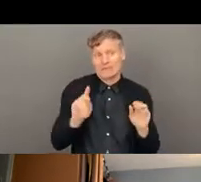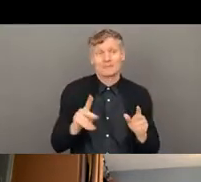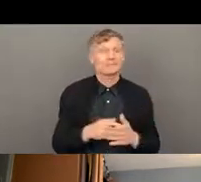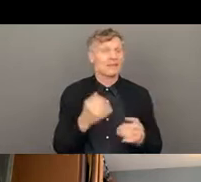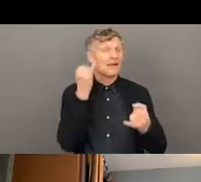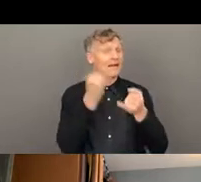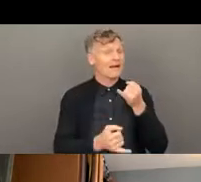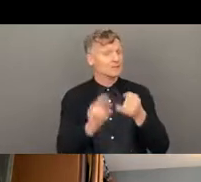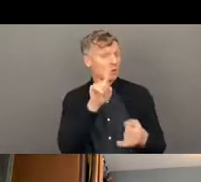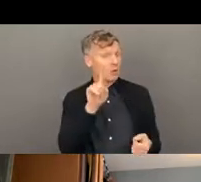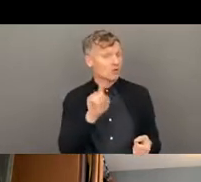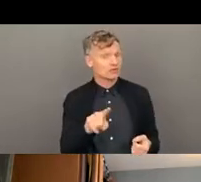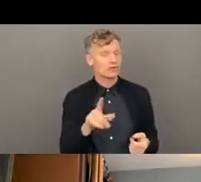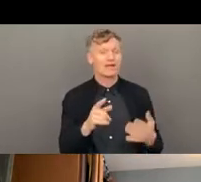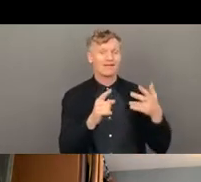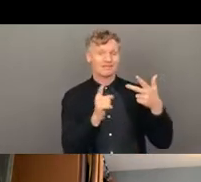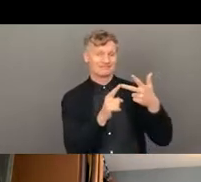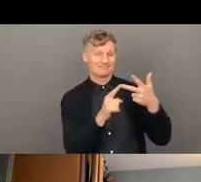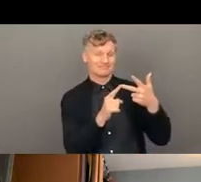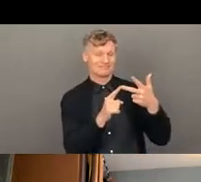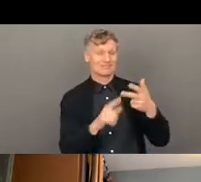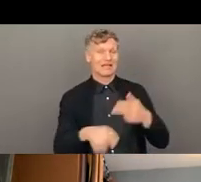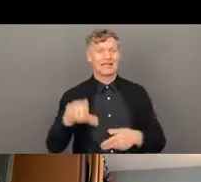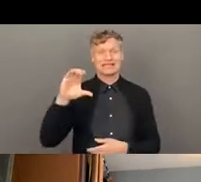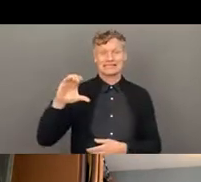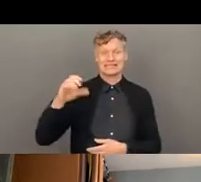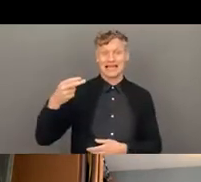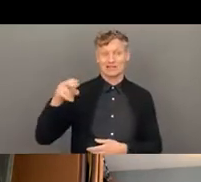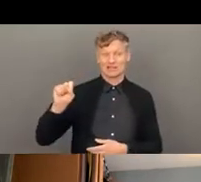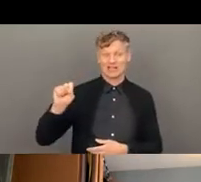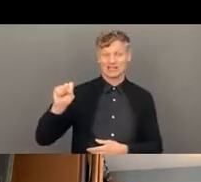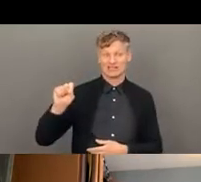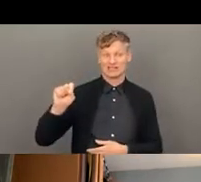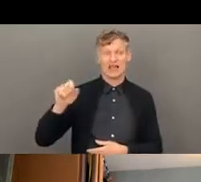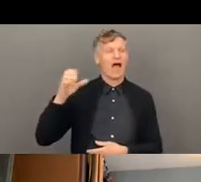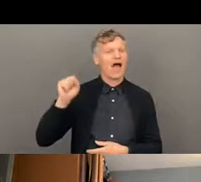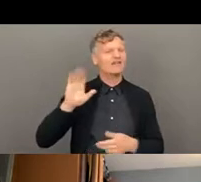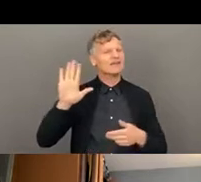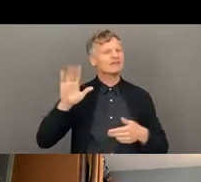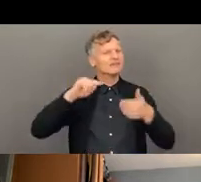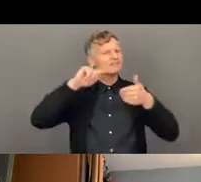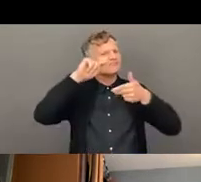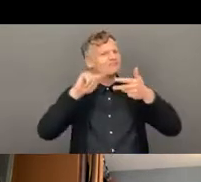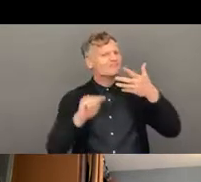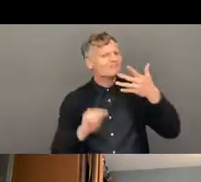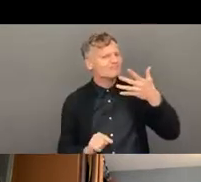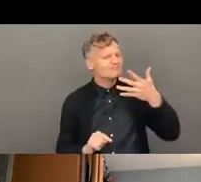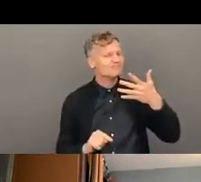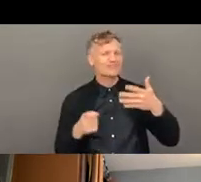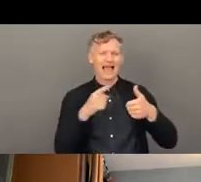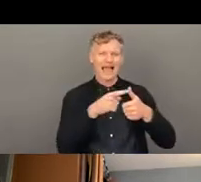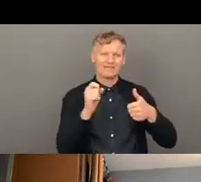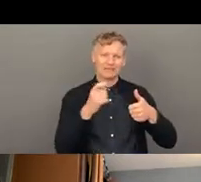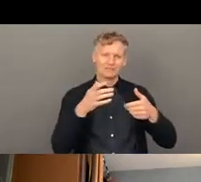was which of the CHS foci focuses, I like the grammar there, uh, localization, PSEAH,